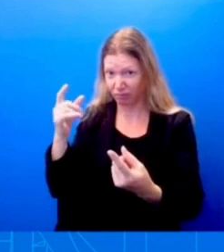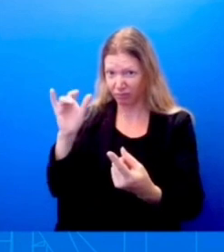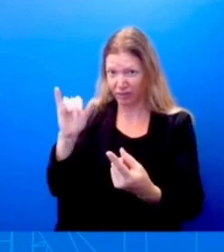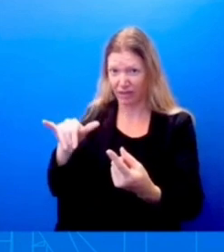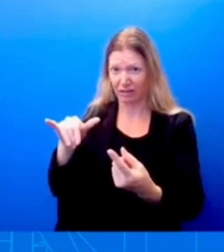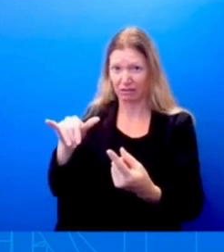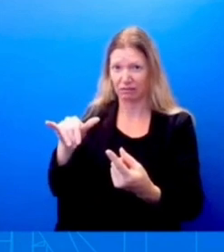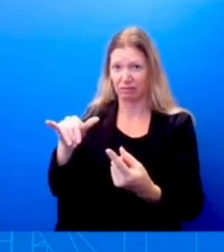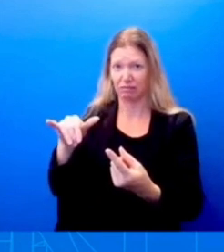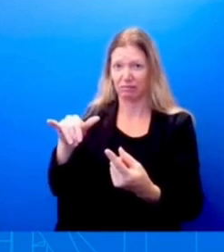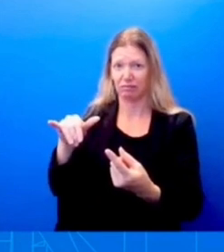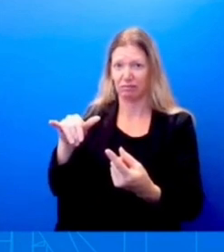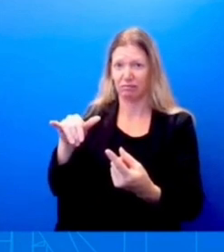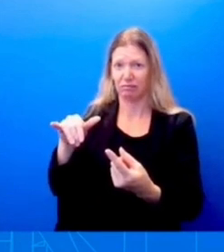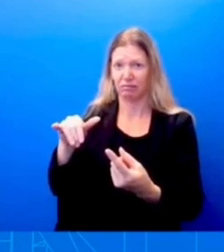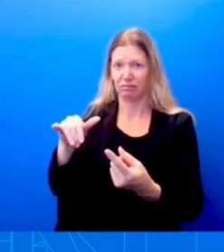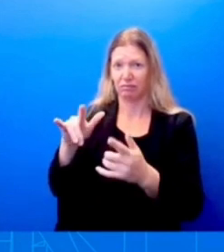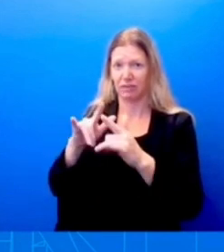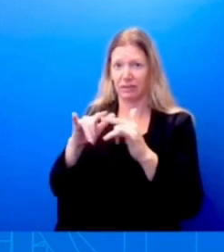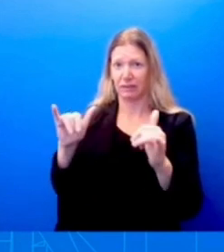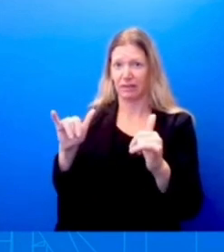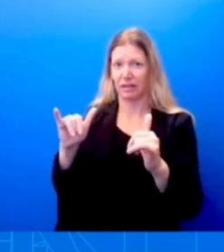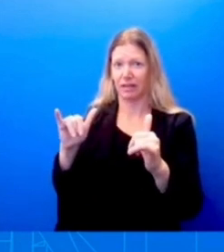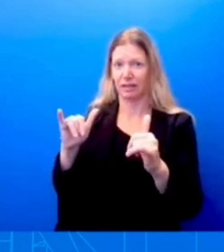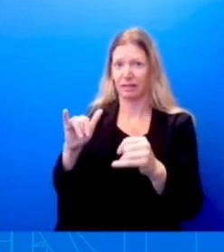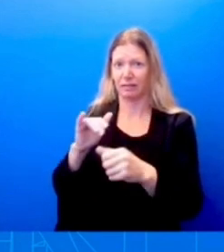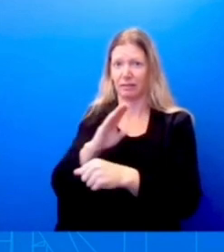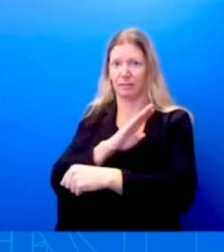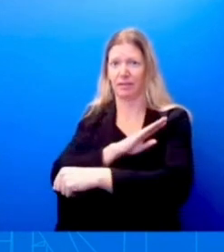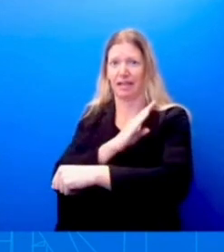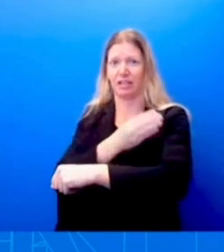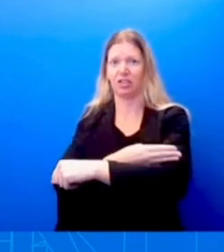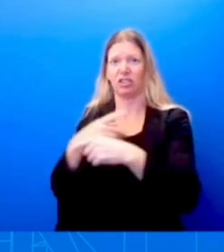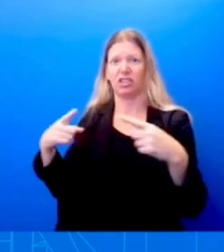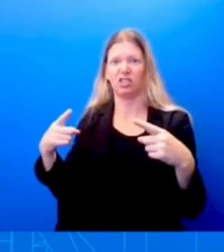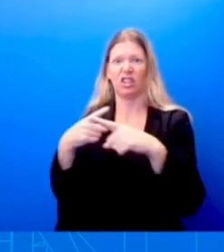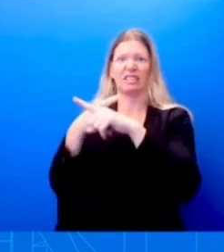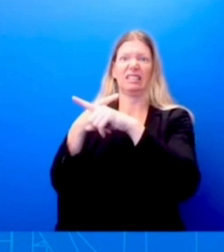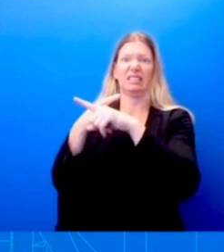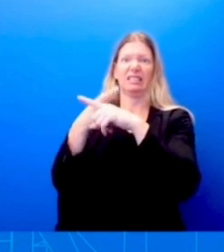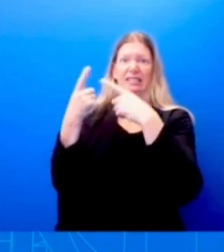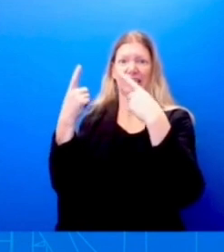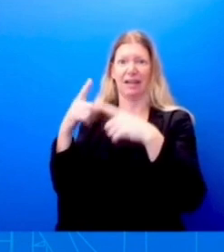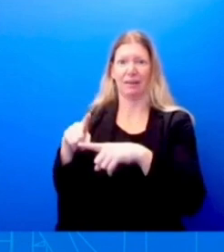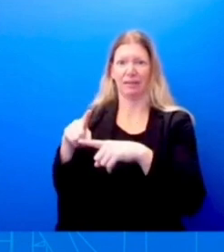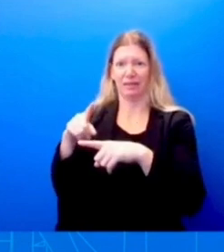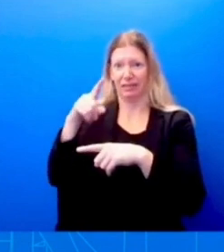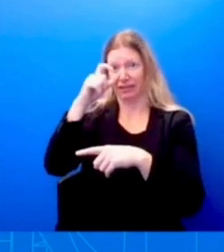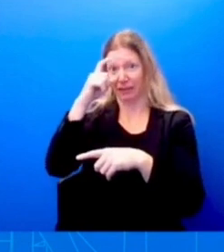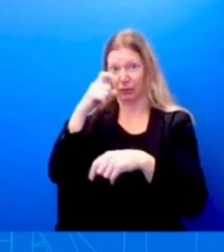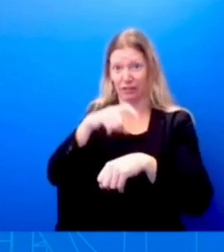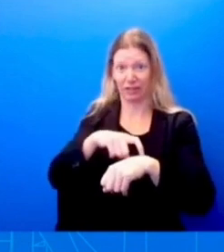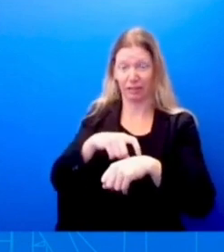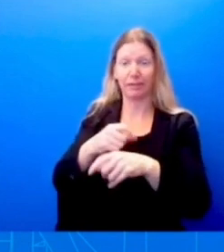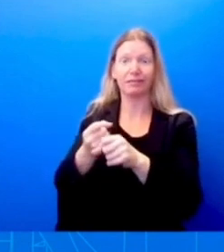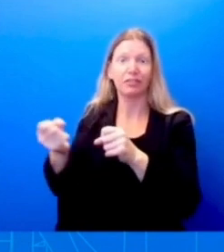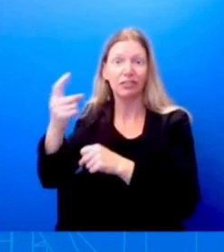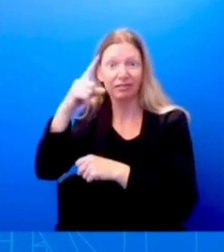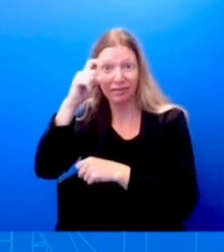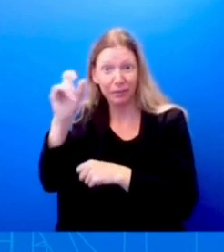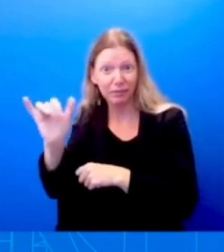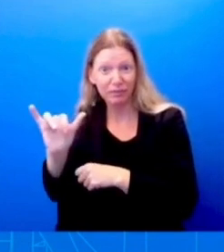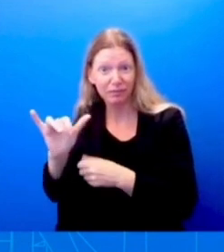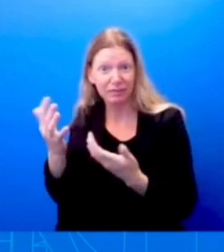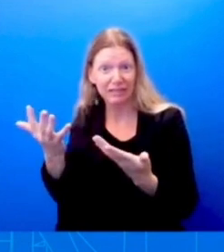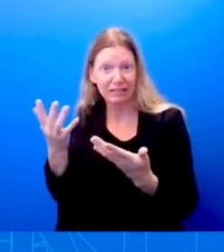prices have been high this summer and, and headed into, uh, next summer where there's a lot of anticipation that they could remain